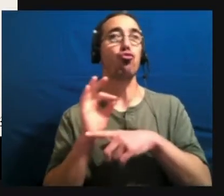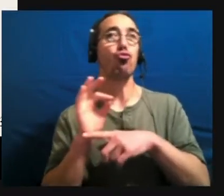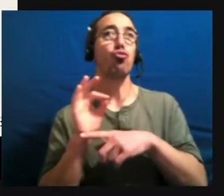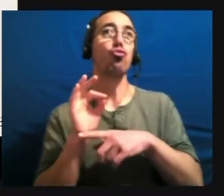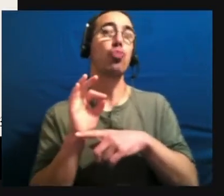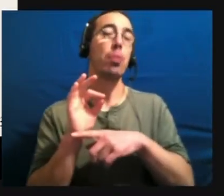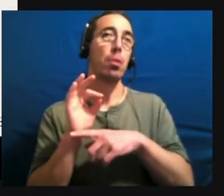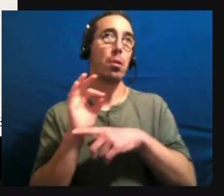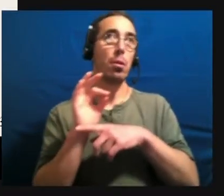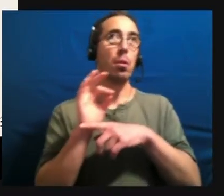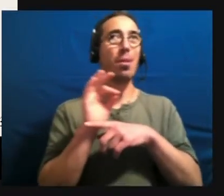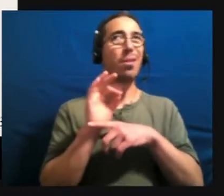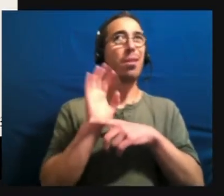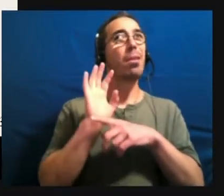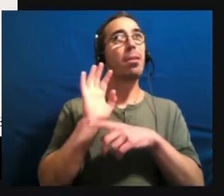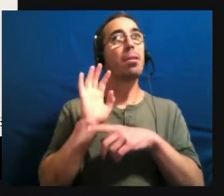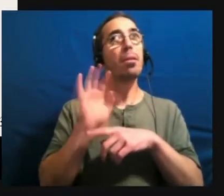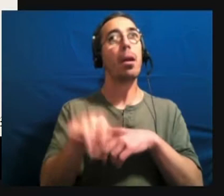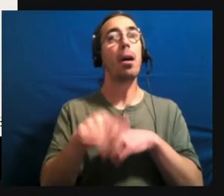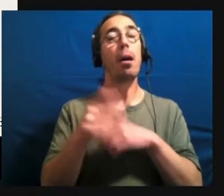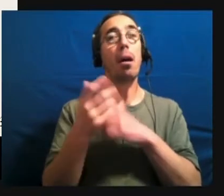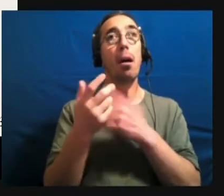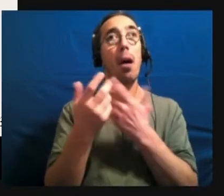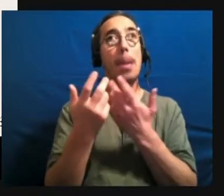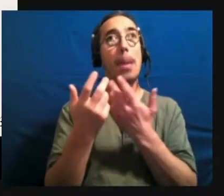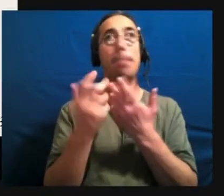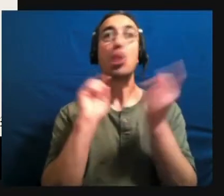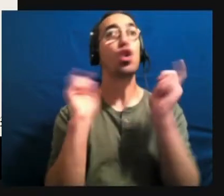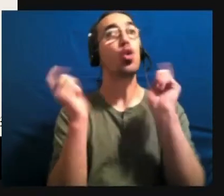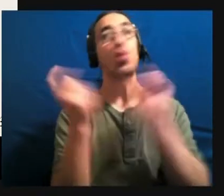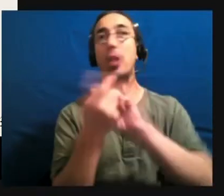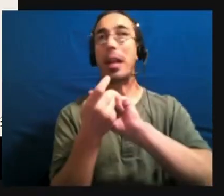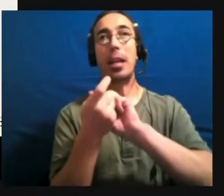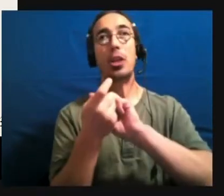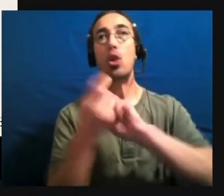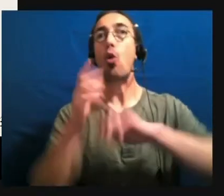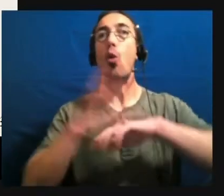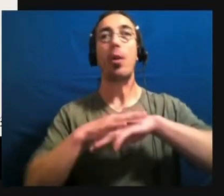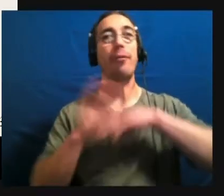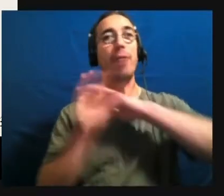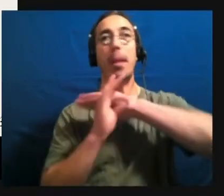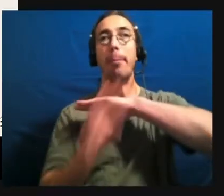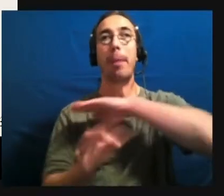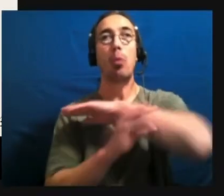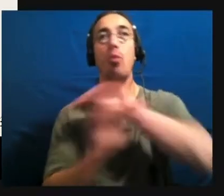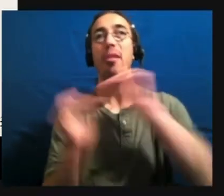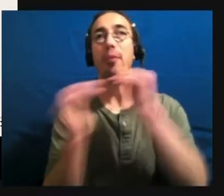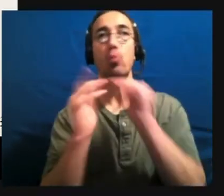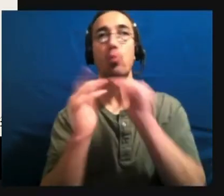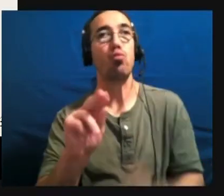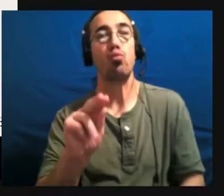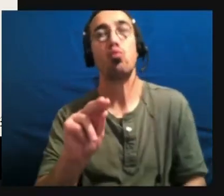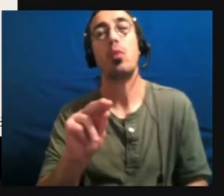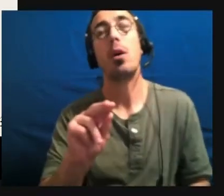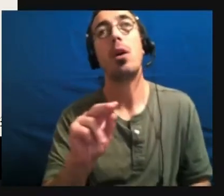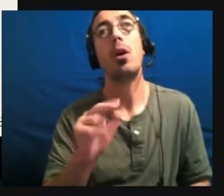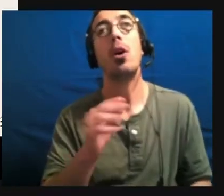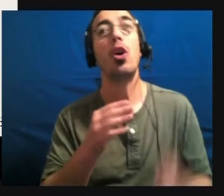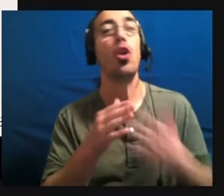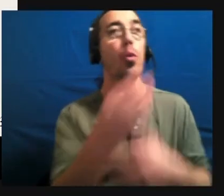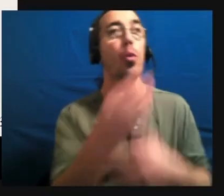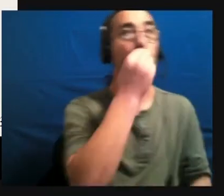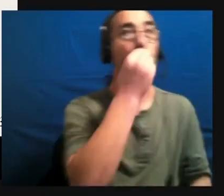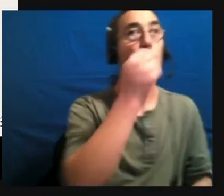that, that, that, doesn't change on the fundamental level, um, through diet or other lifestyle